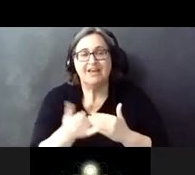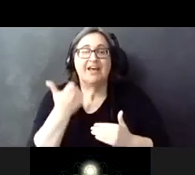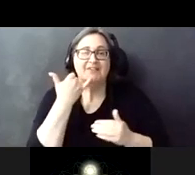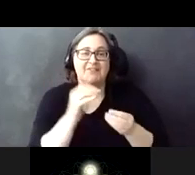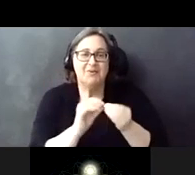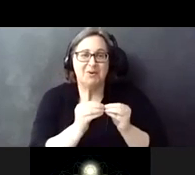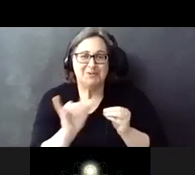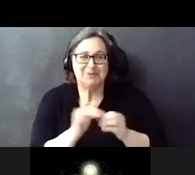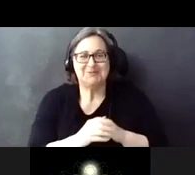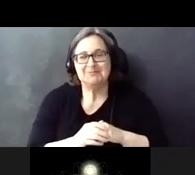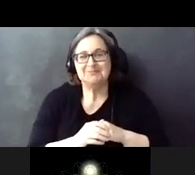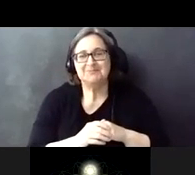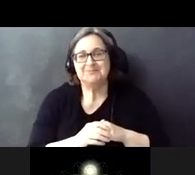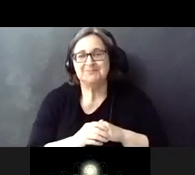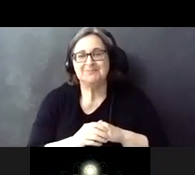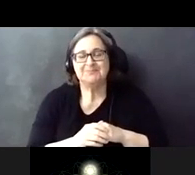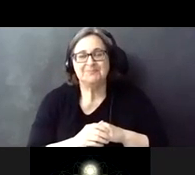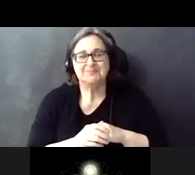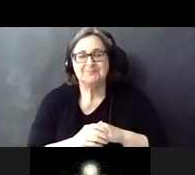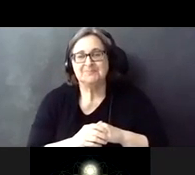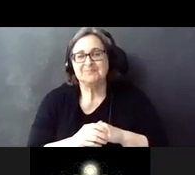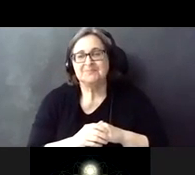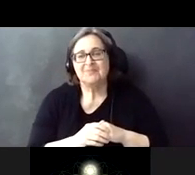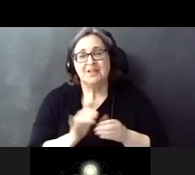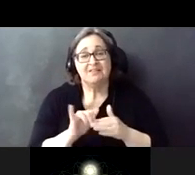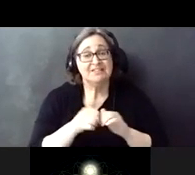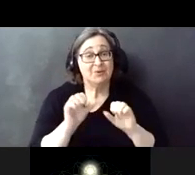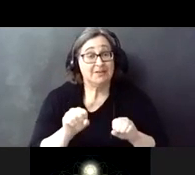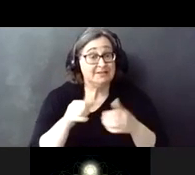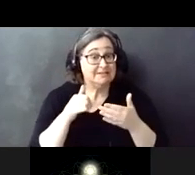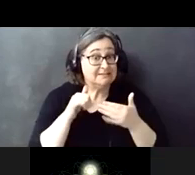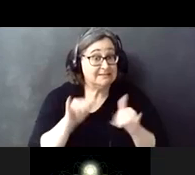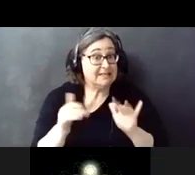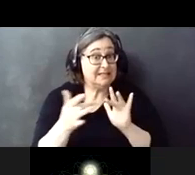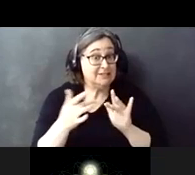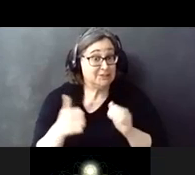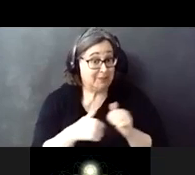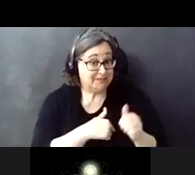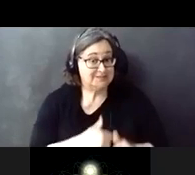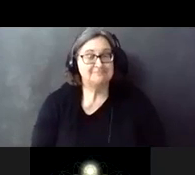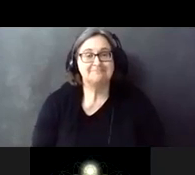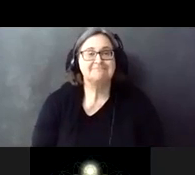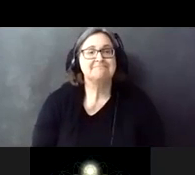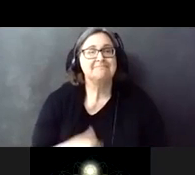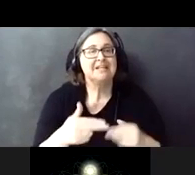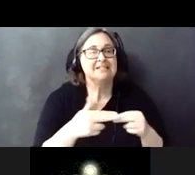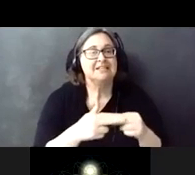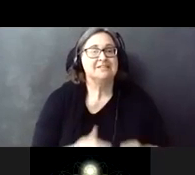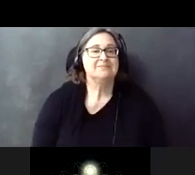as well so um that's how you can stay in touch with us next slide